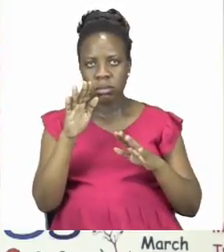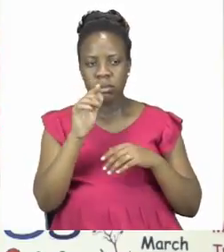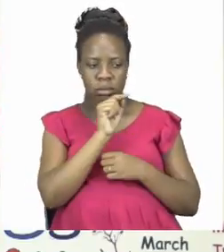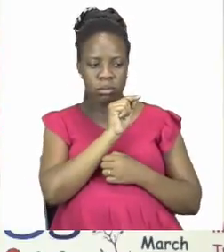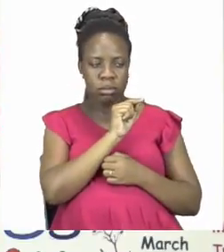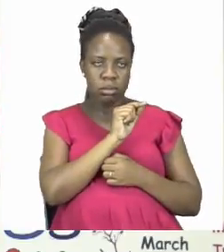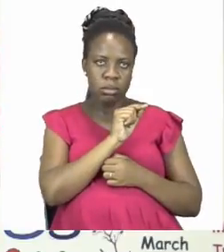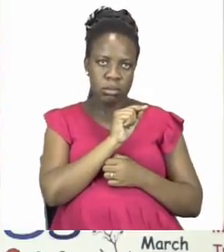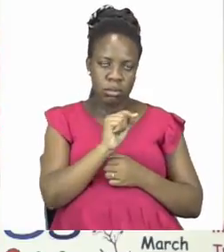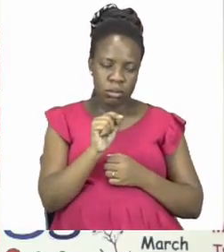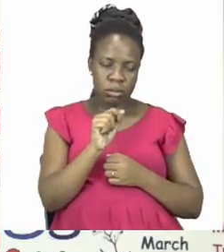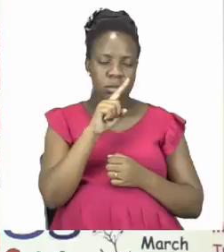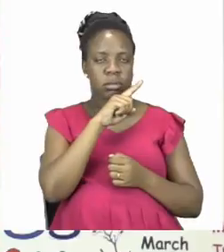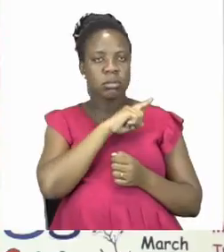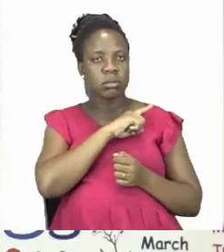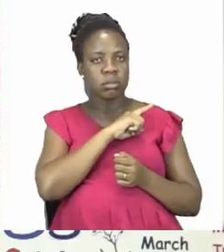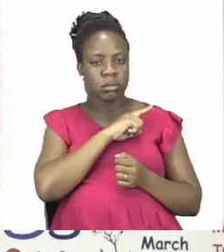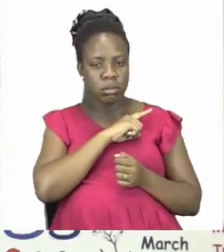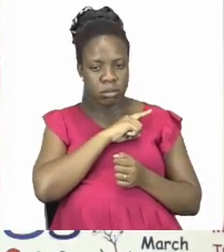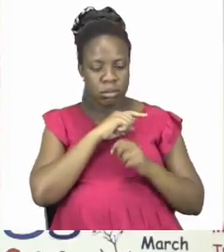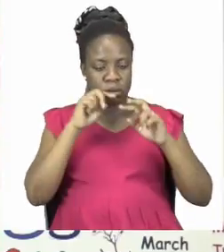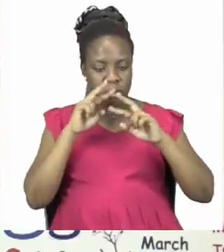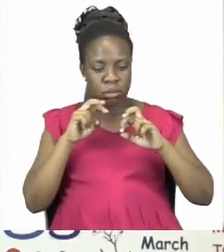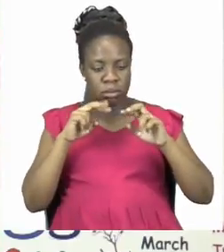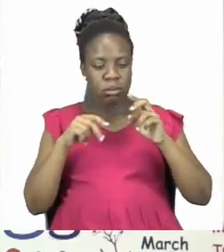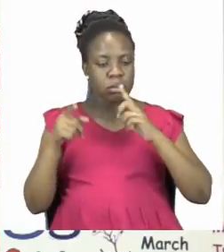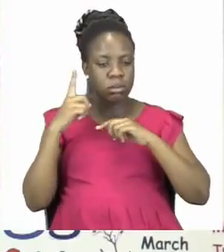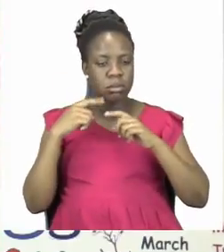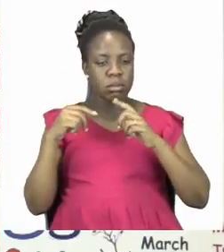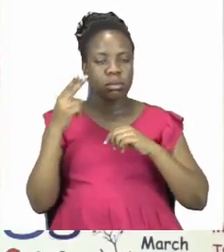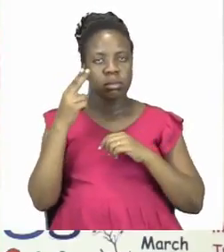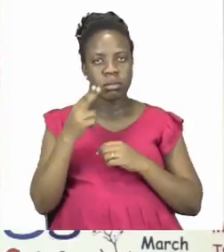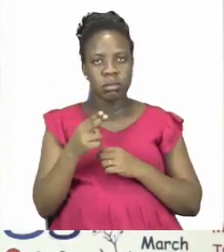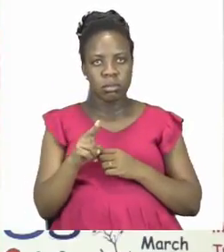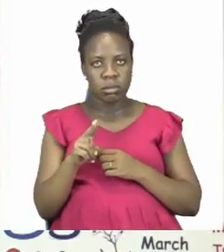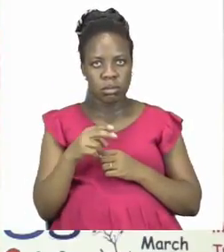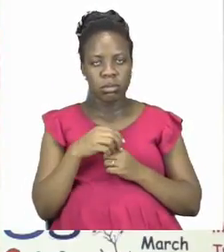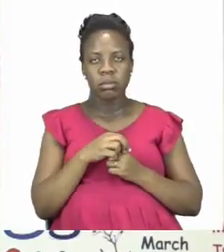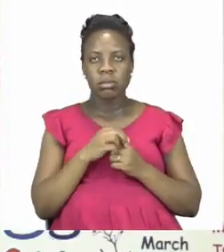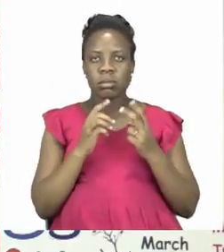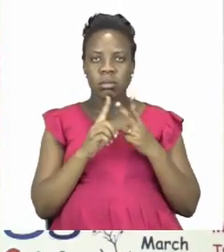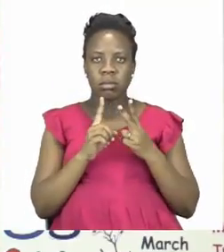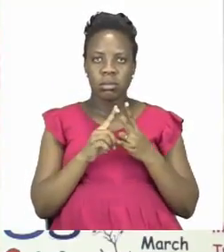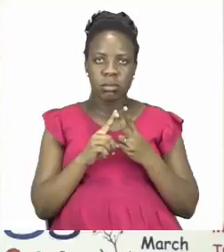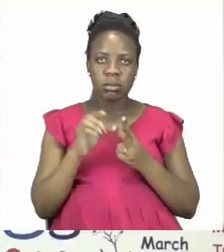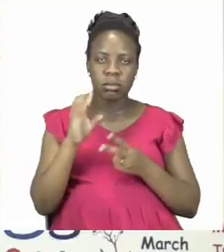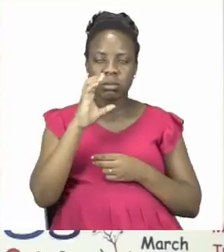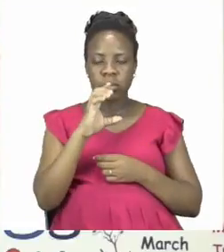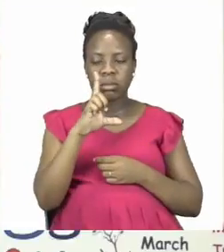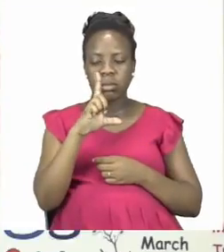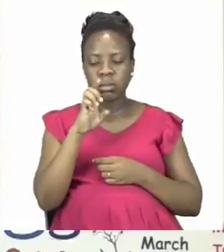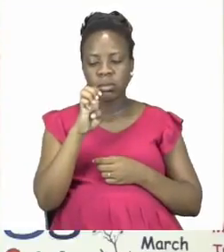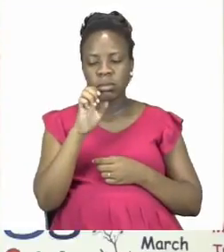must go ahead and you cross it out from the list. The next word was found also and that is the word